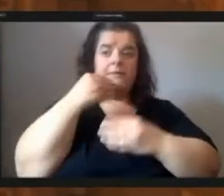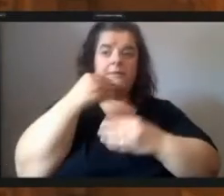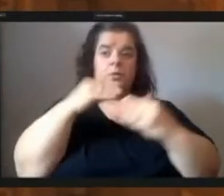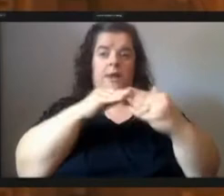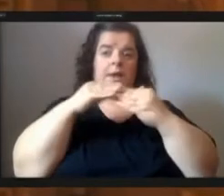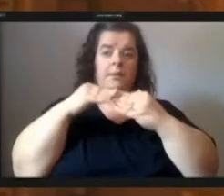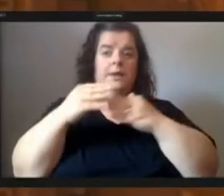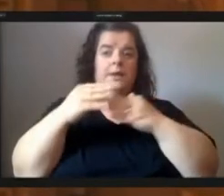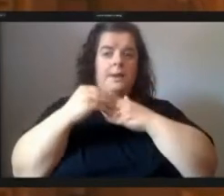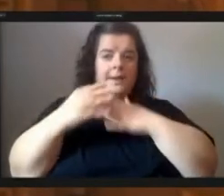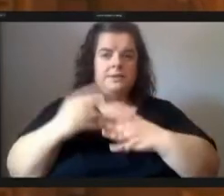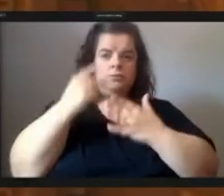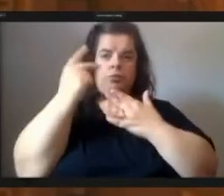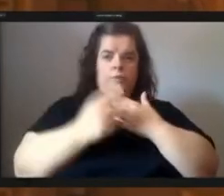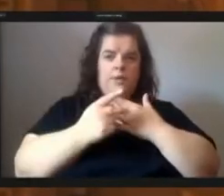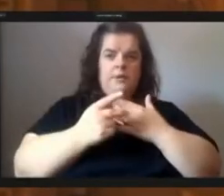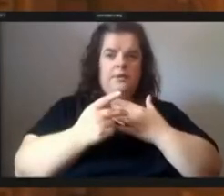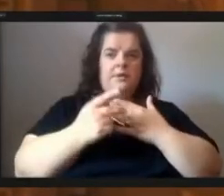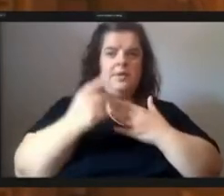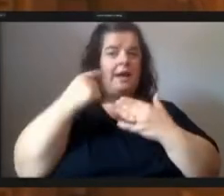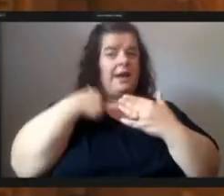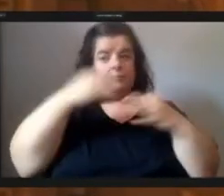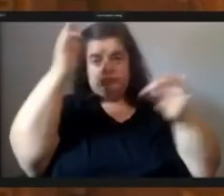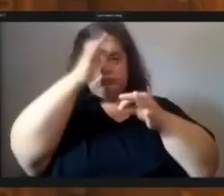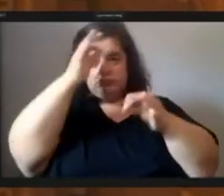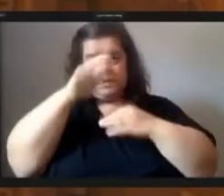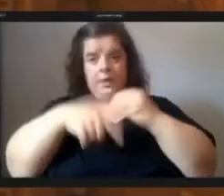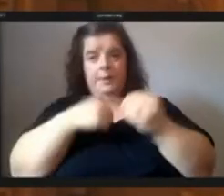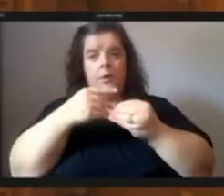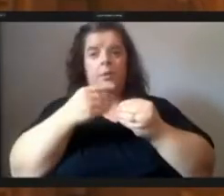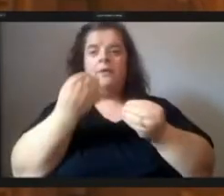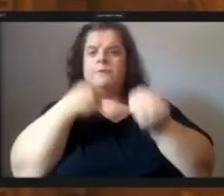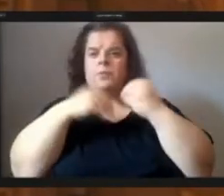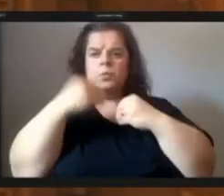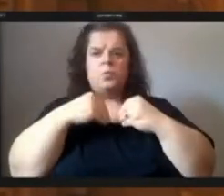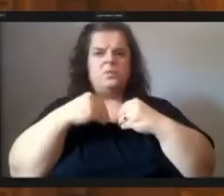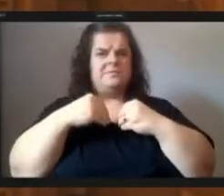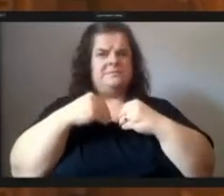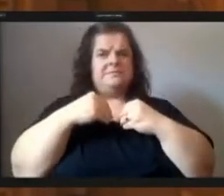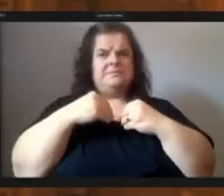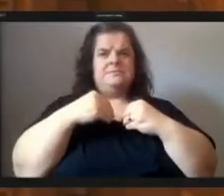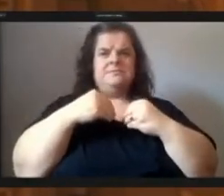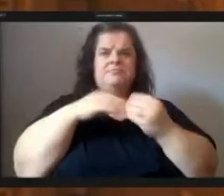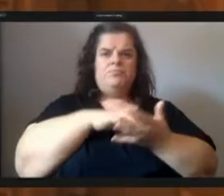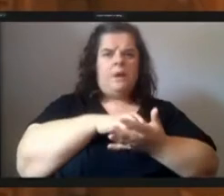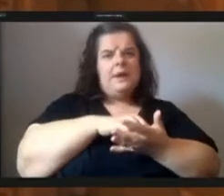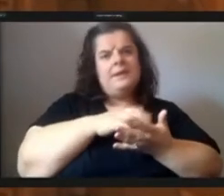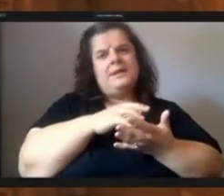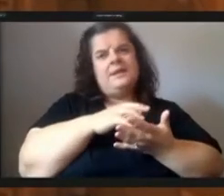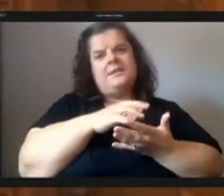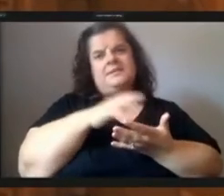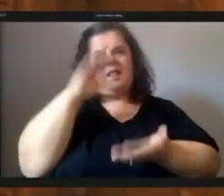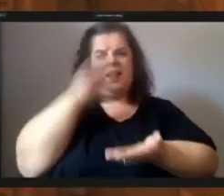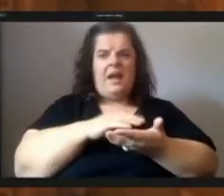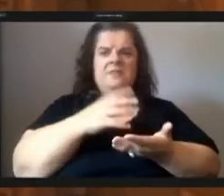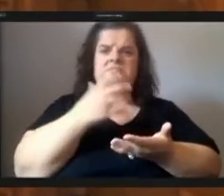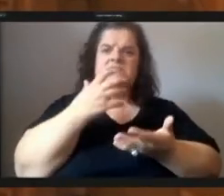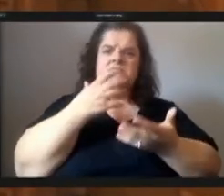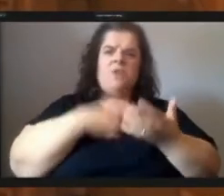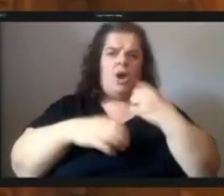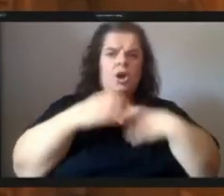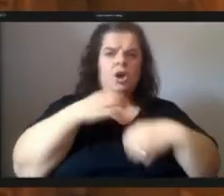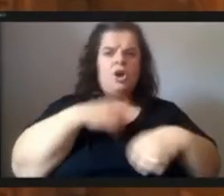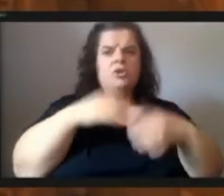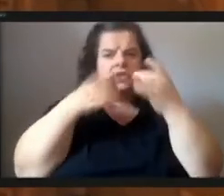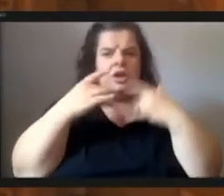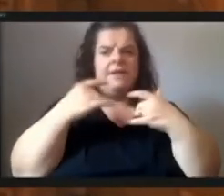program i knew nothing about food insecurity or the efforts involved with fighting for healthy living and such